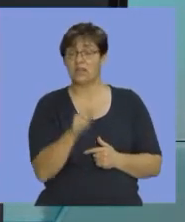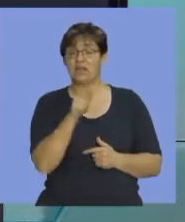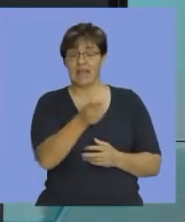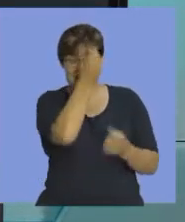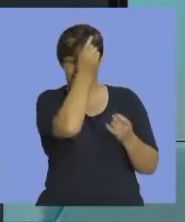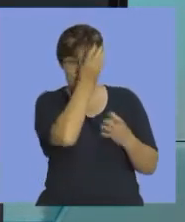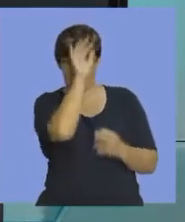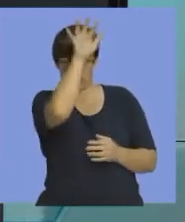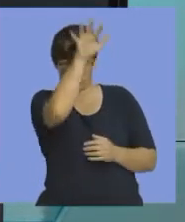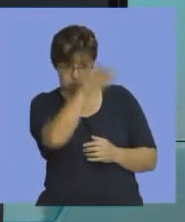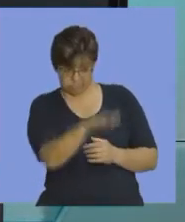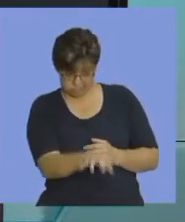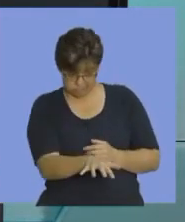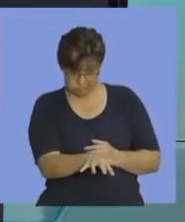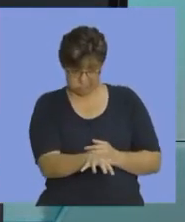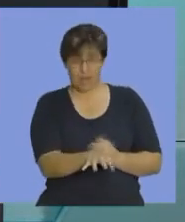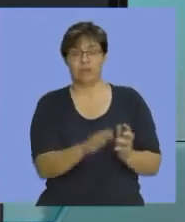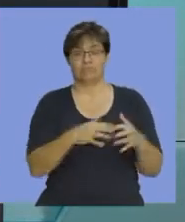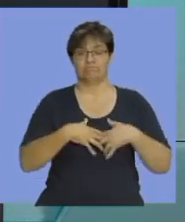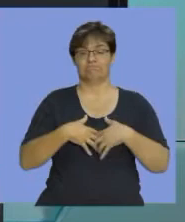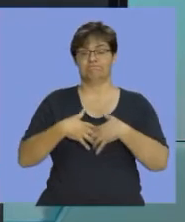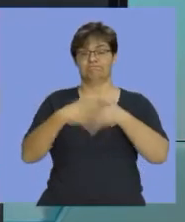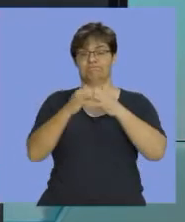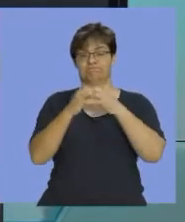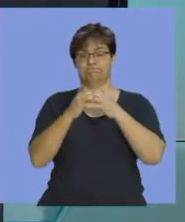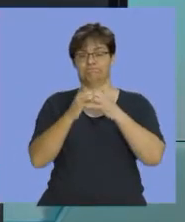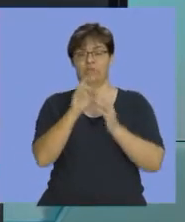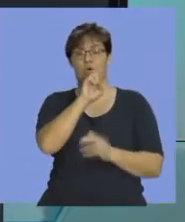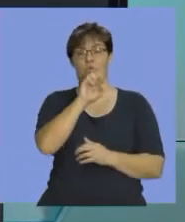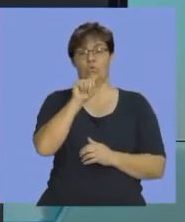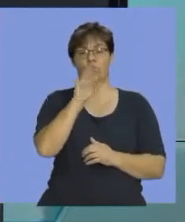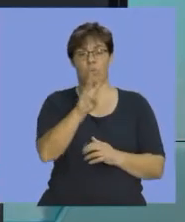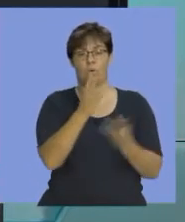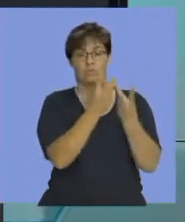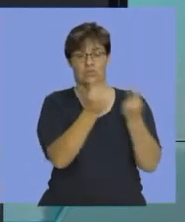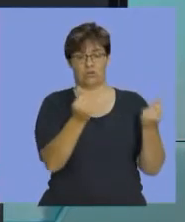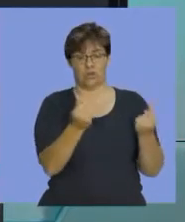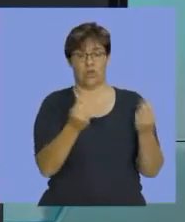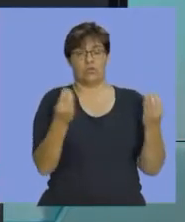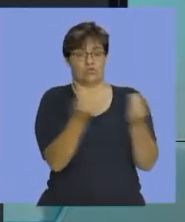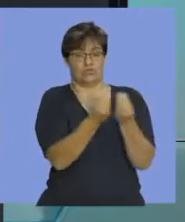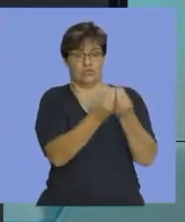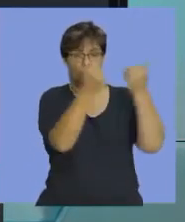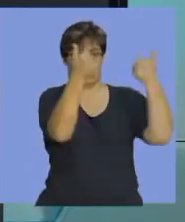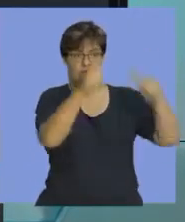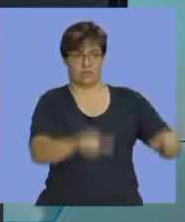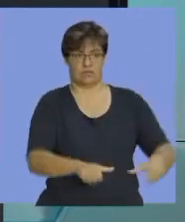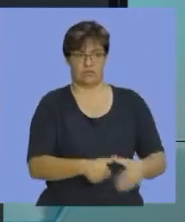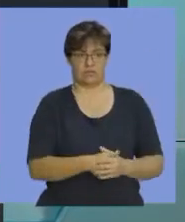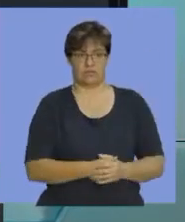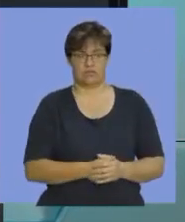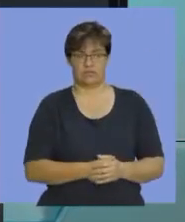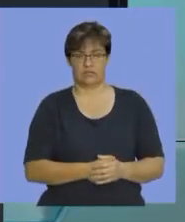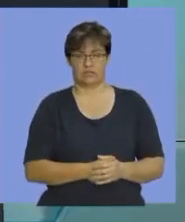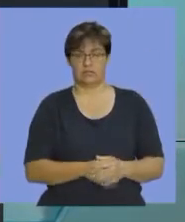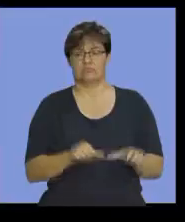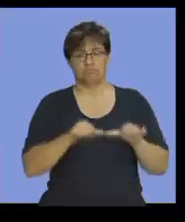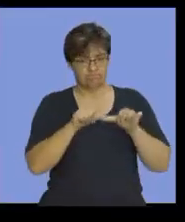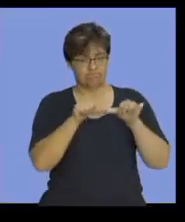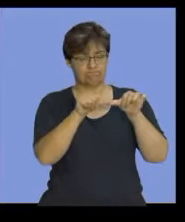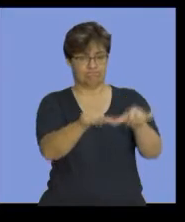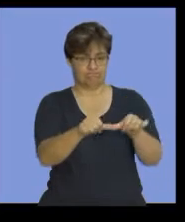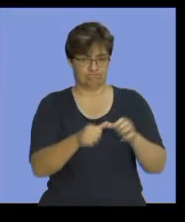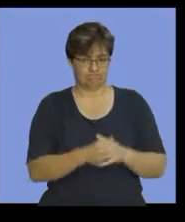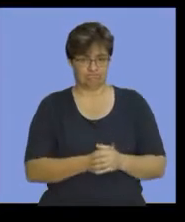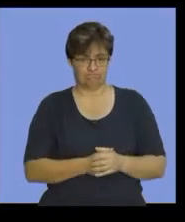information to draft up your raw materials stock account. Okay? Let's go right into it.